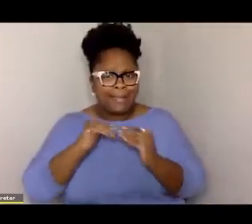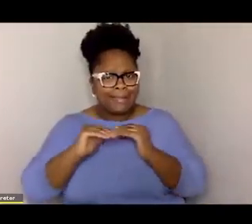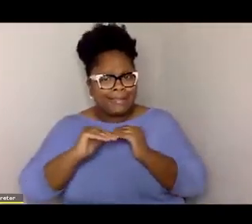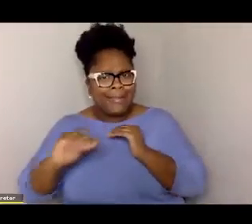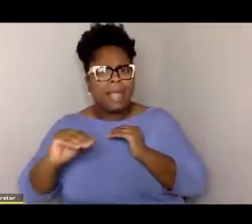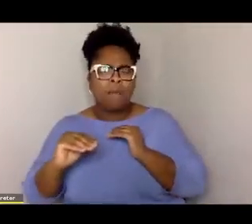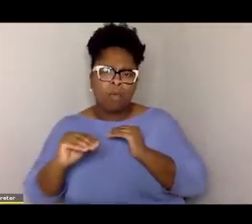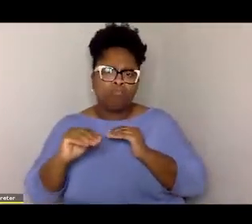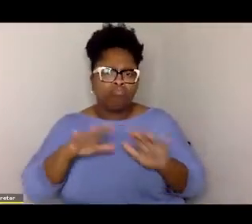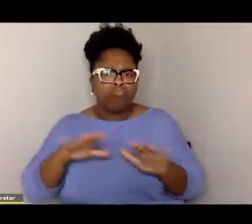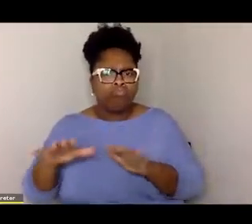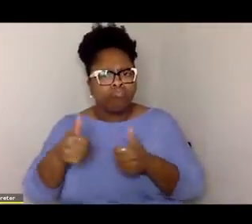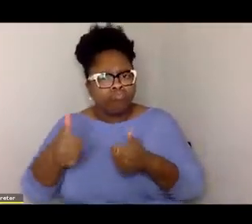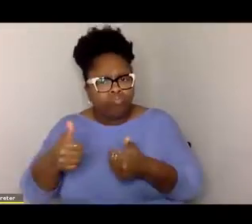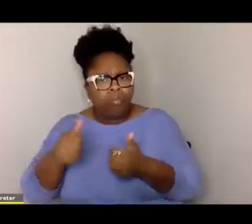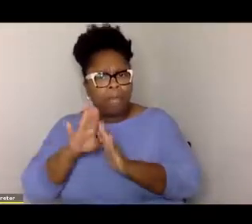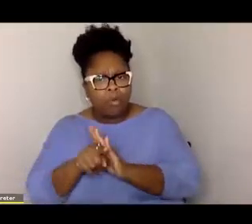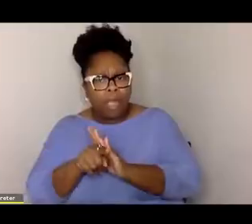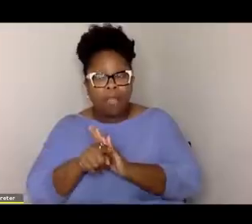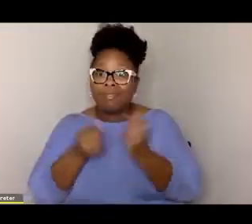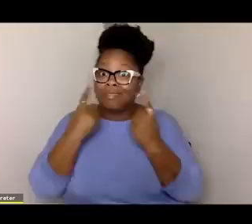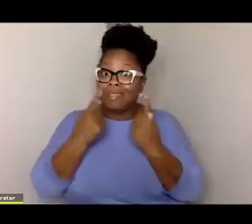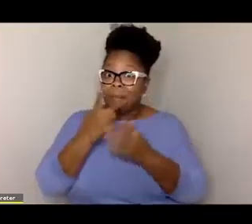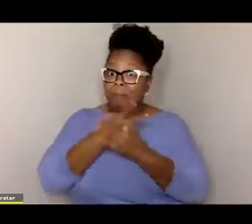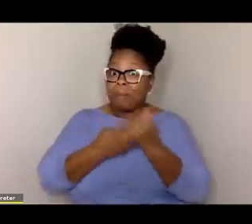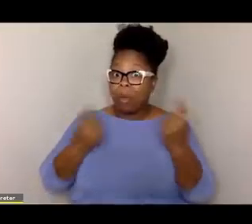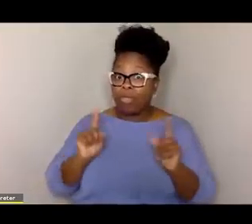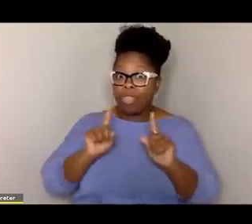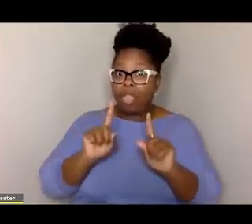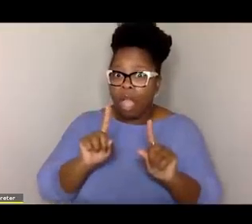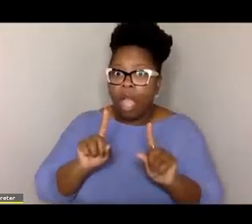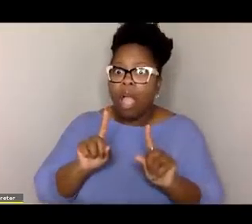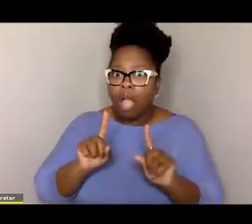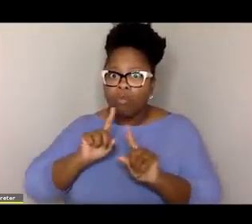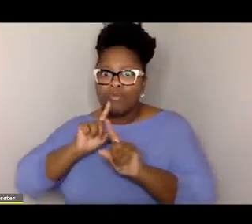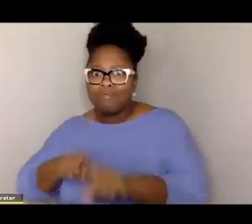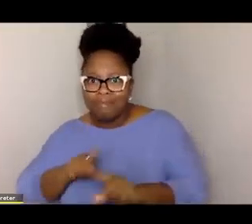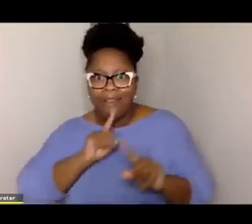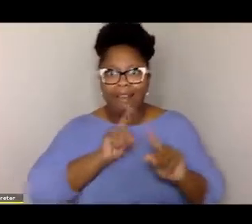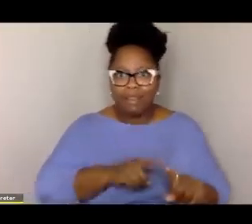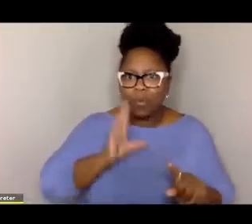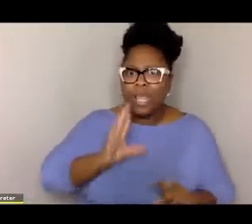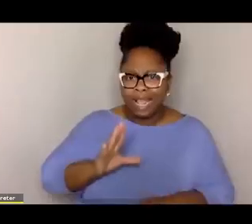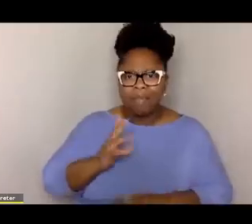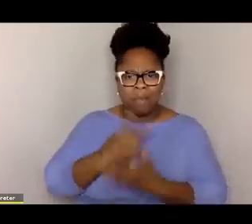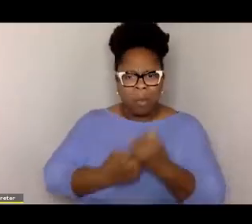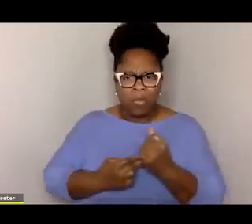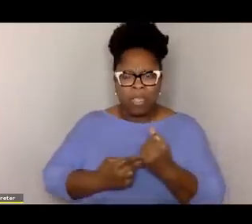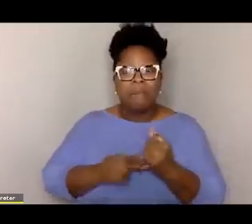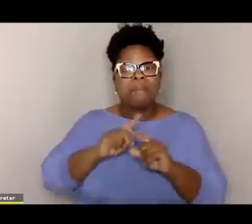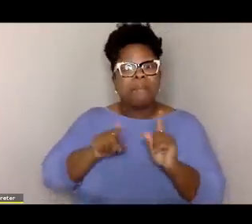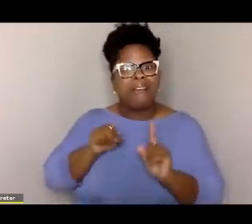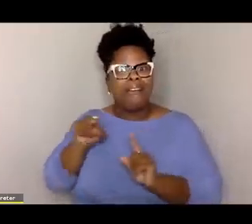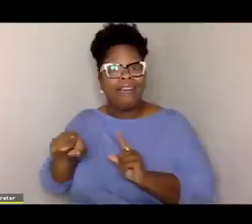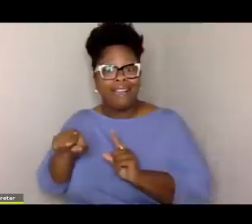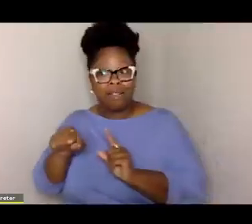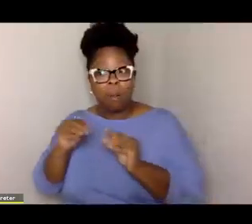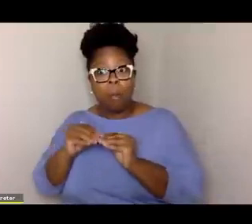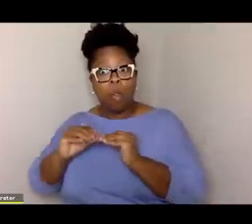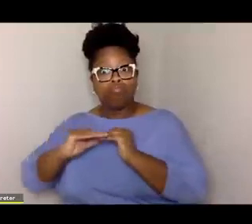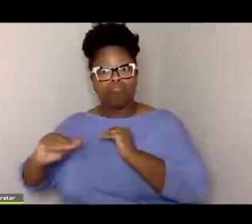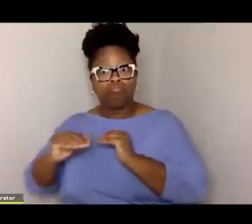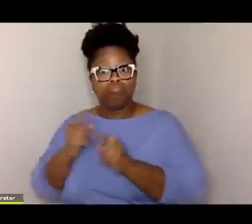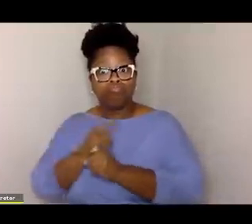they'll both have some initial response, but the child who has that stable background is going to have